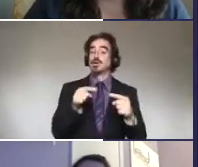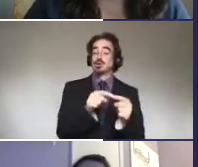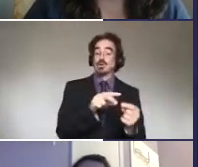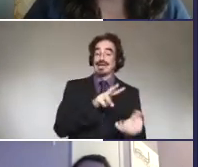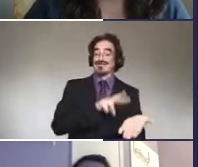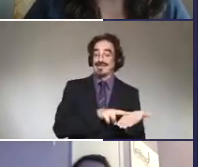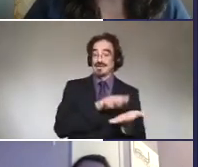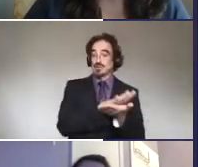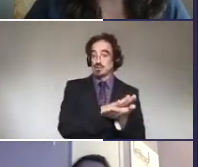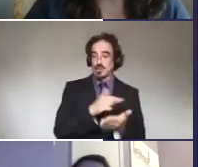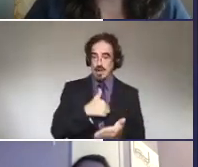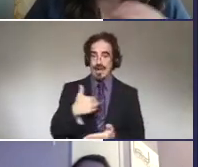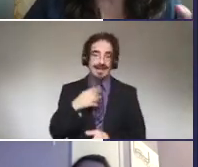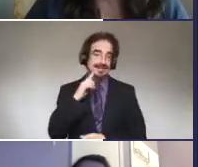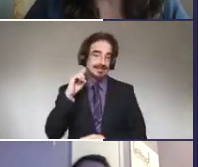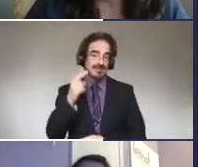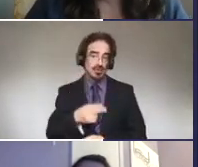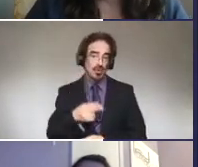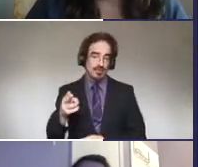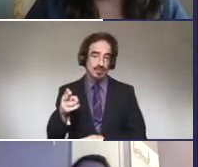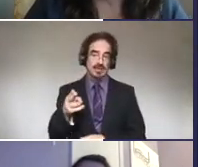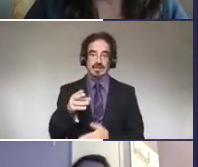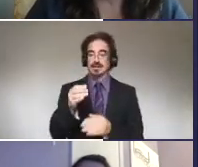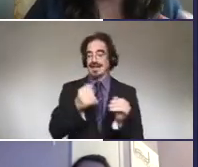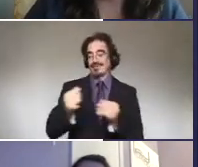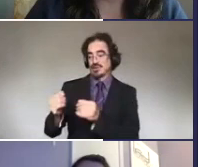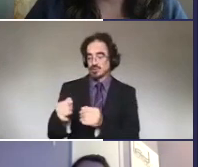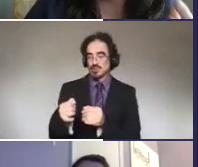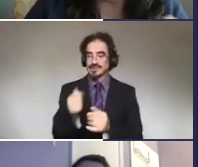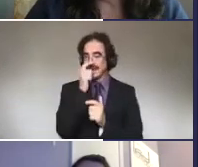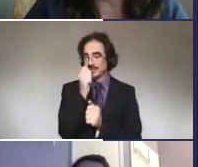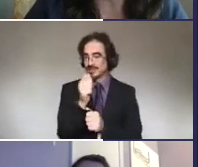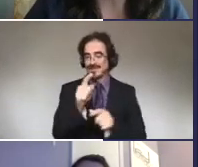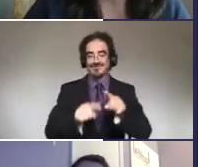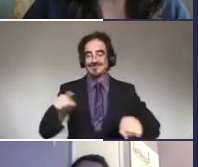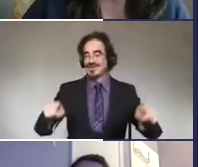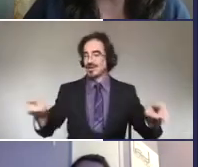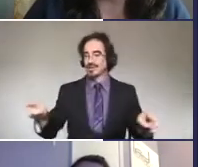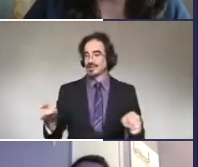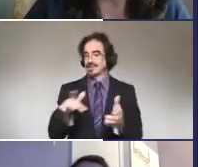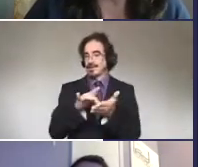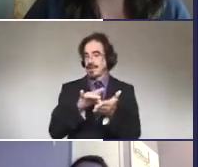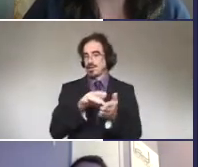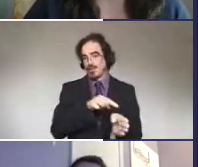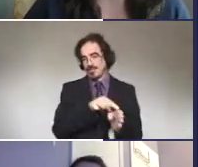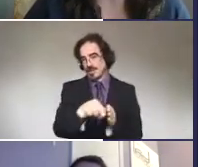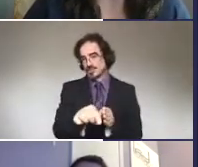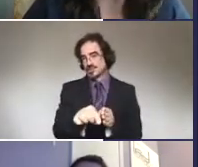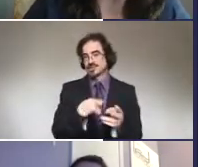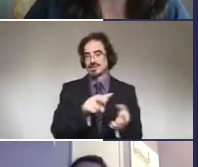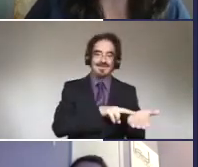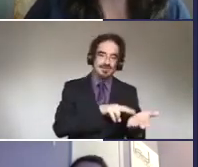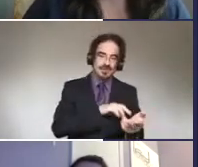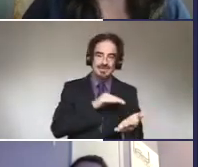deaf and hard of hearing individuals interested in various medical professions, um, physicians, wannabes, veterinarian wannabes, um,